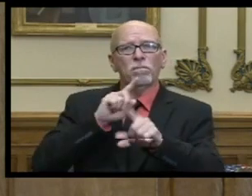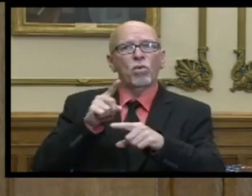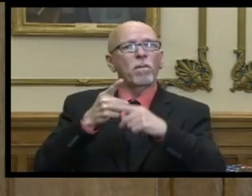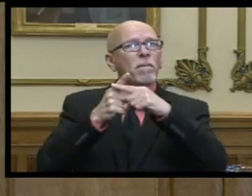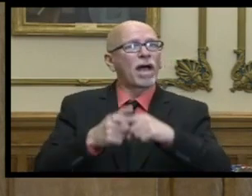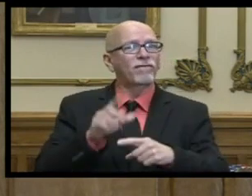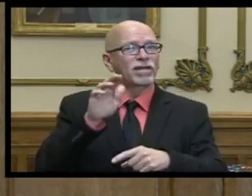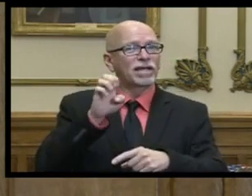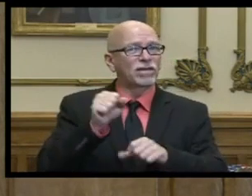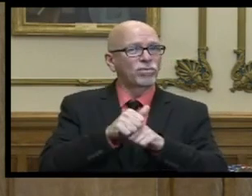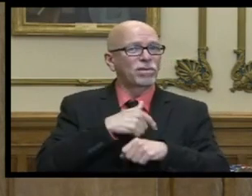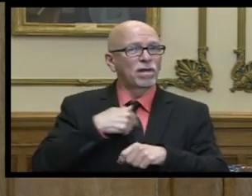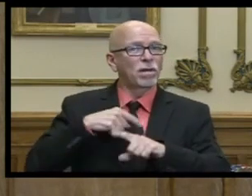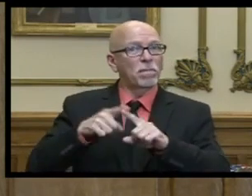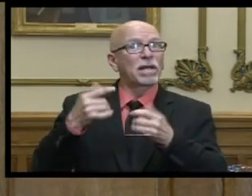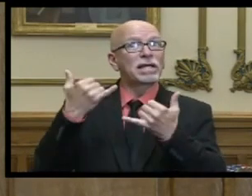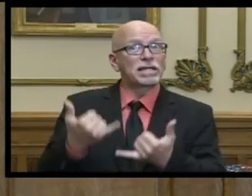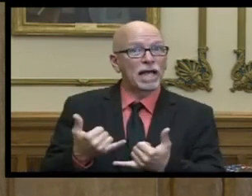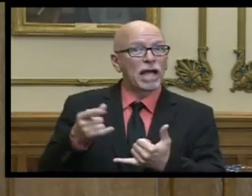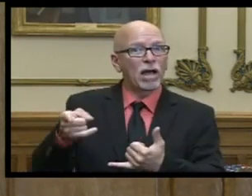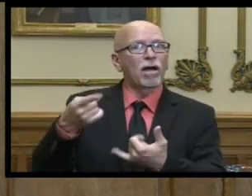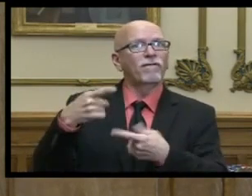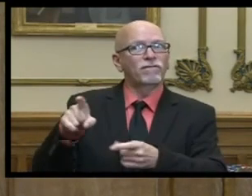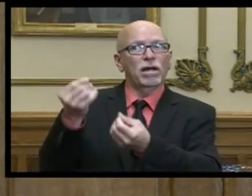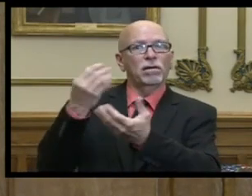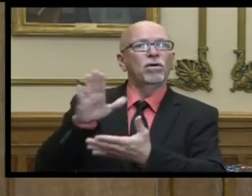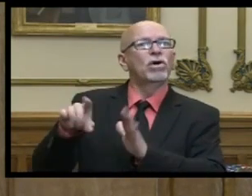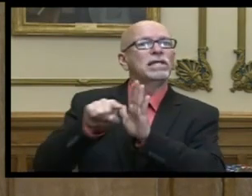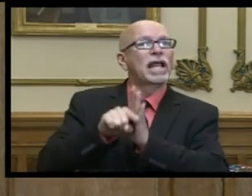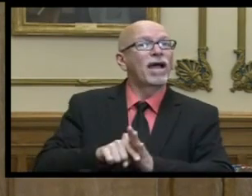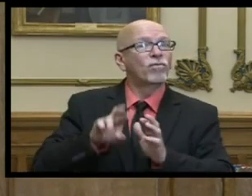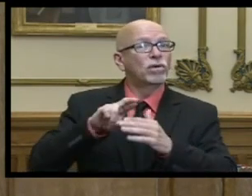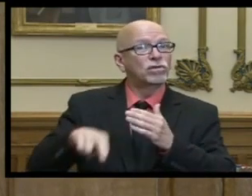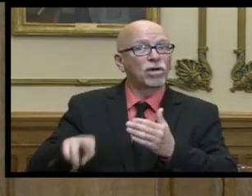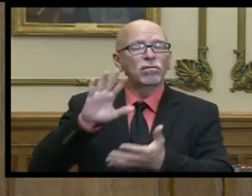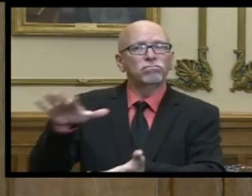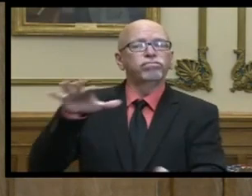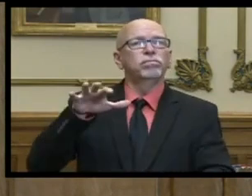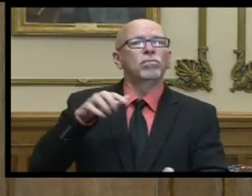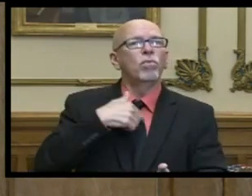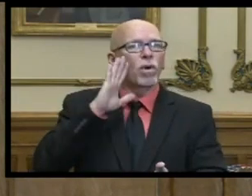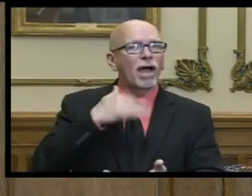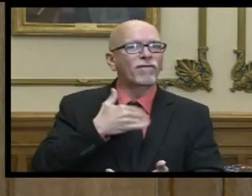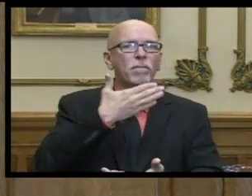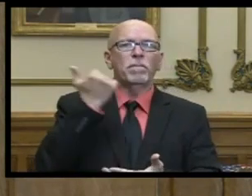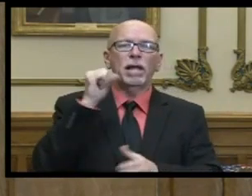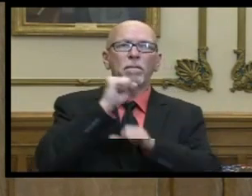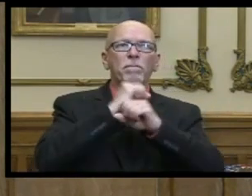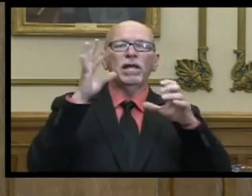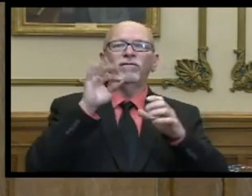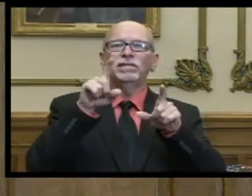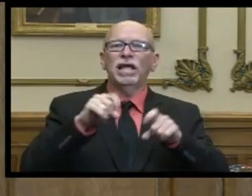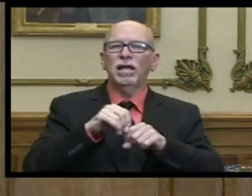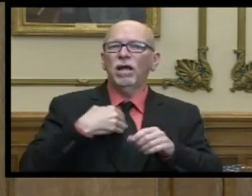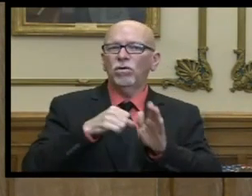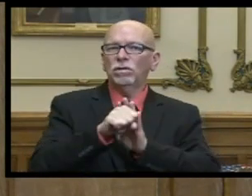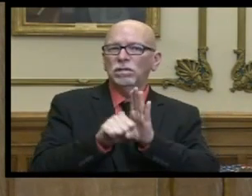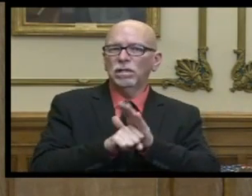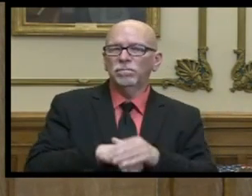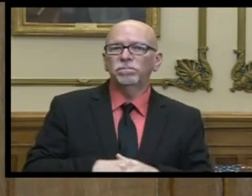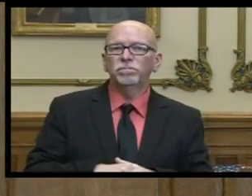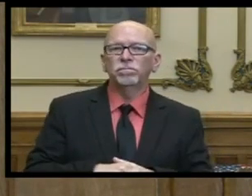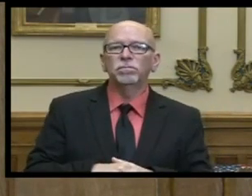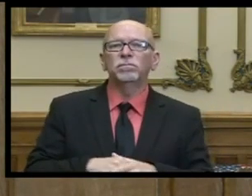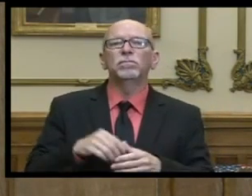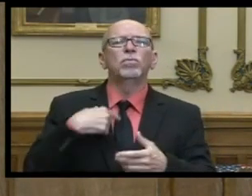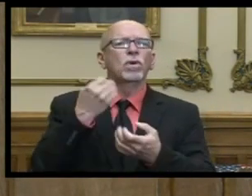positive cases to us but we've now captured their negative results as well which gives us a better picture of testing throughout our state i